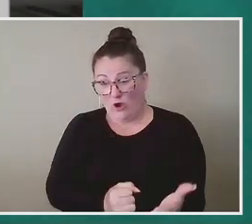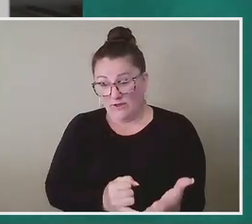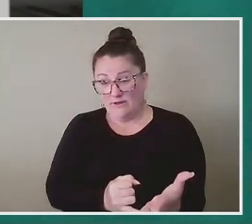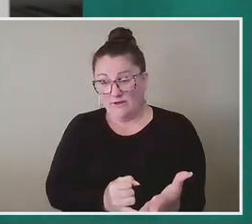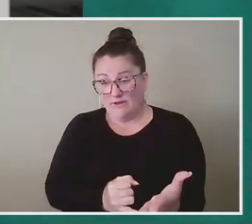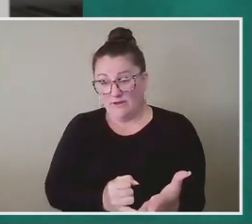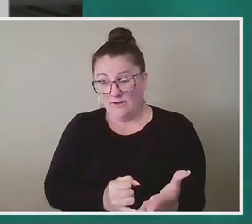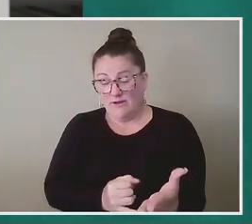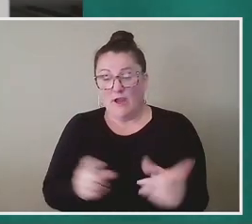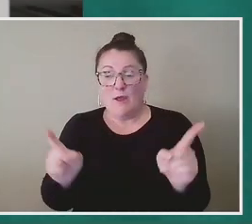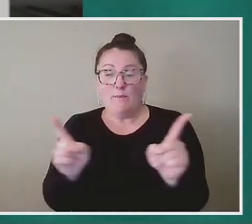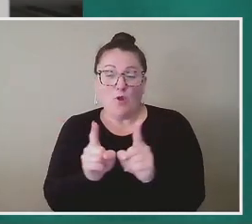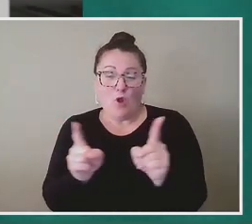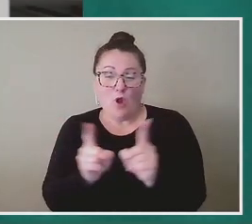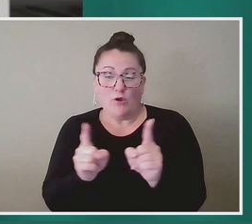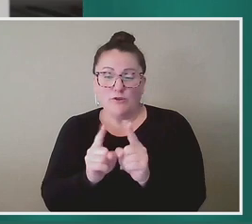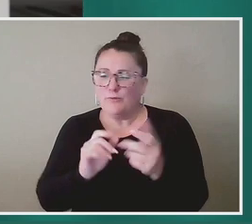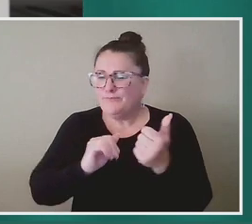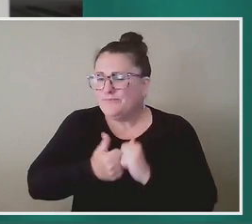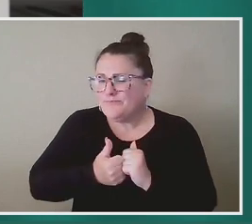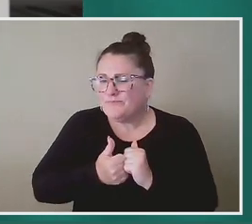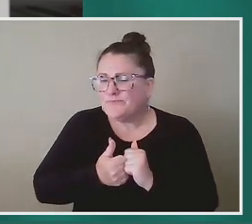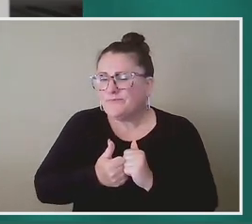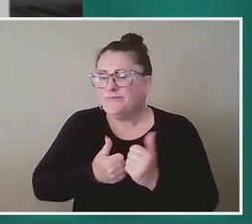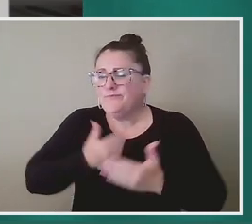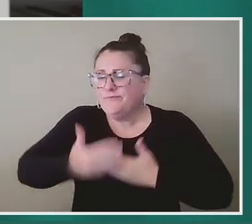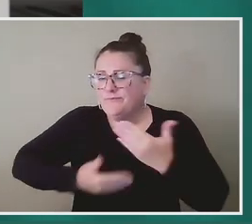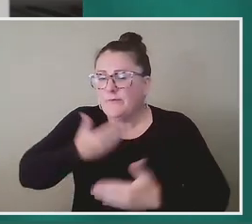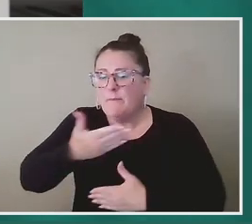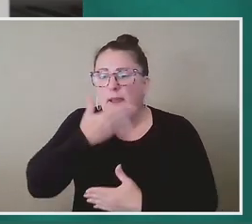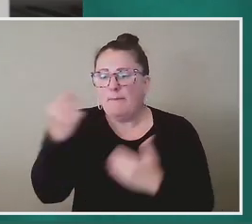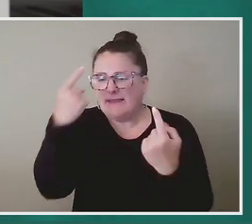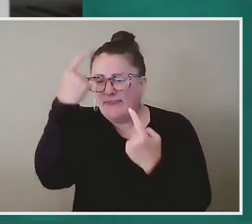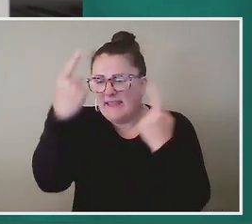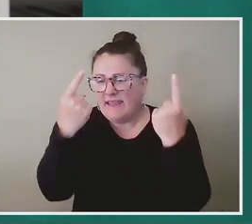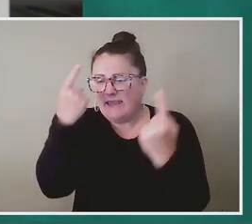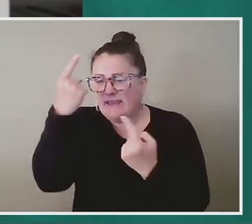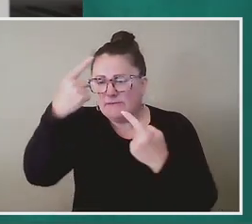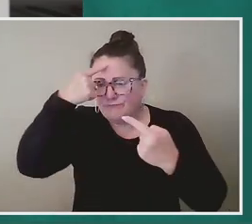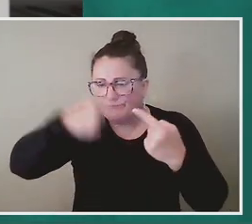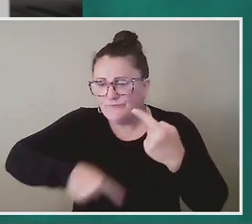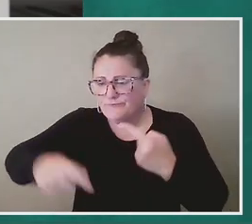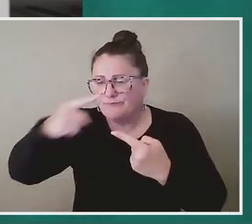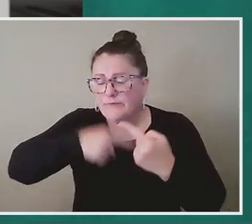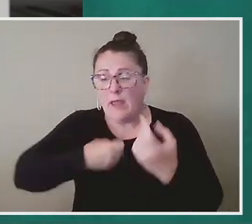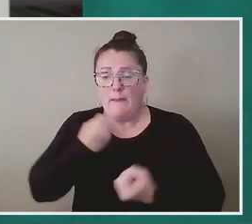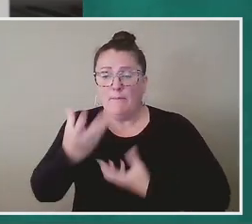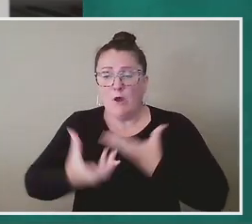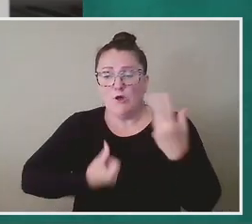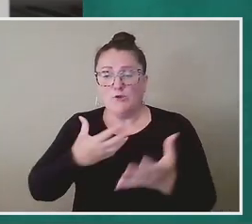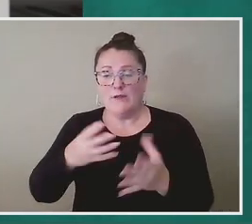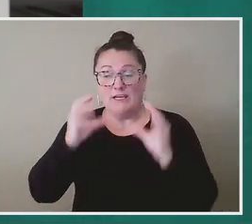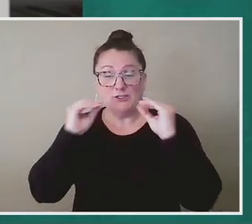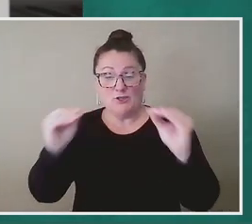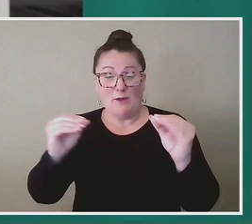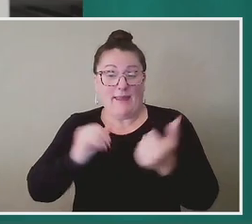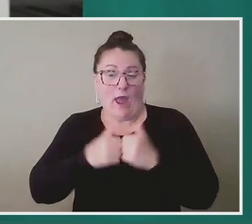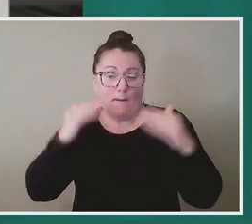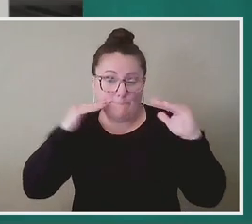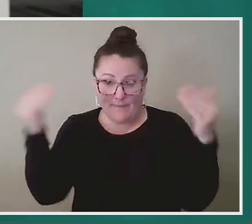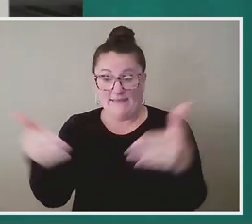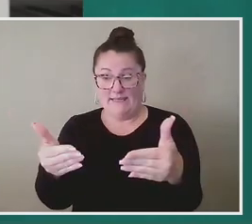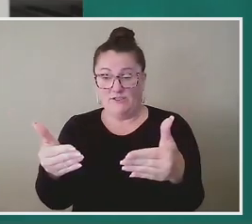all the also the mechanism through which I do my best thinking. I think poetry has taught me how to pay attention, which has been